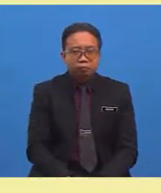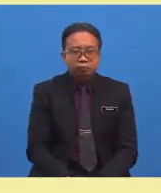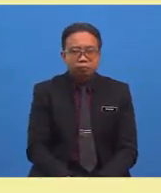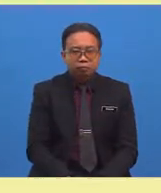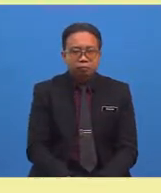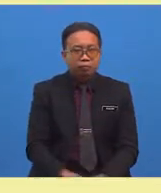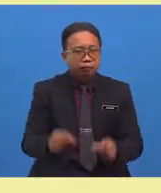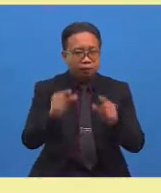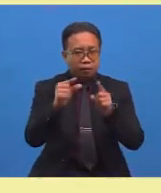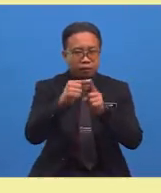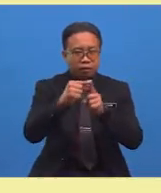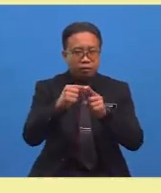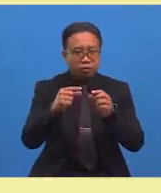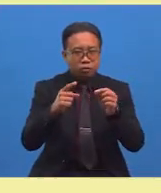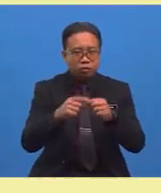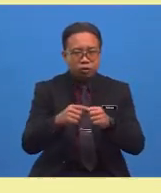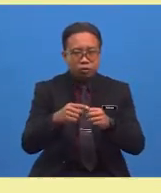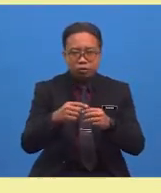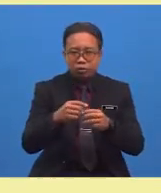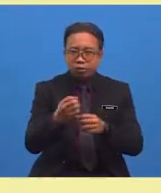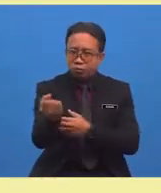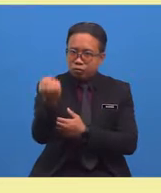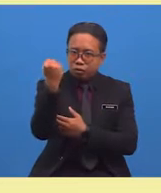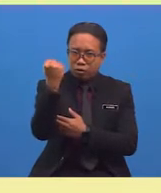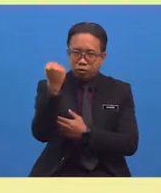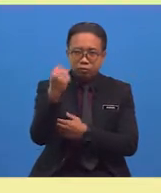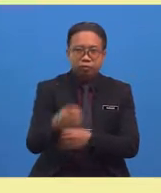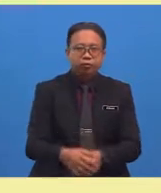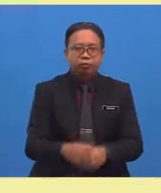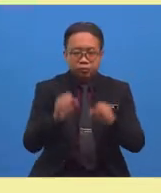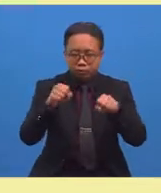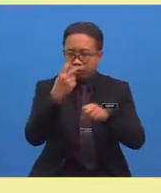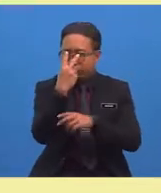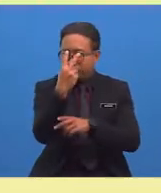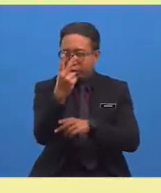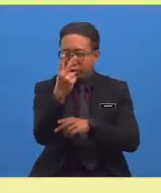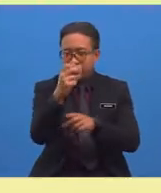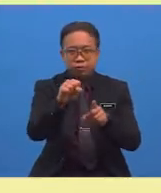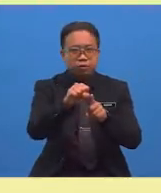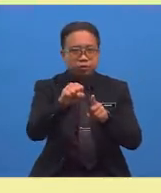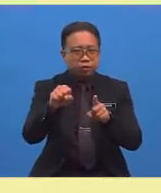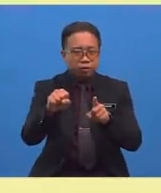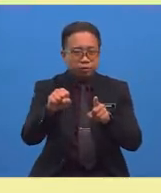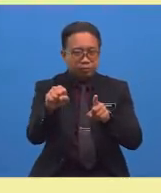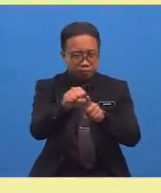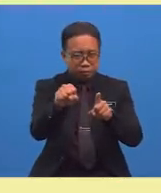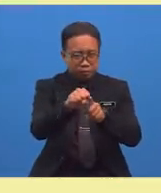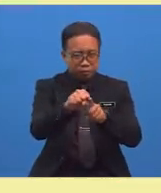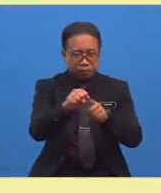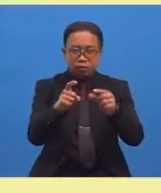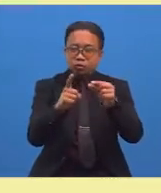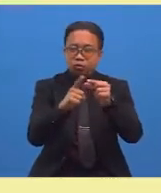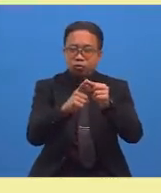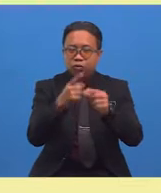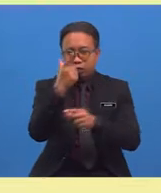strong. Can you find a synonym or antonym for this word? Look carefully.